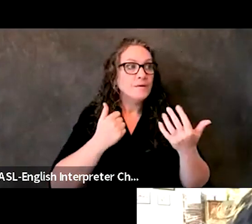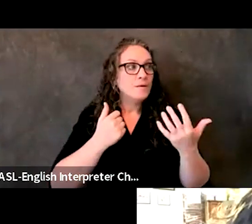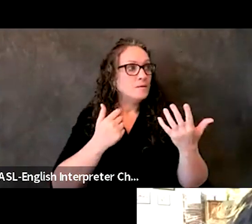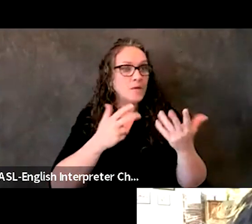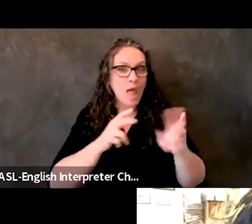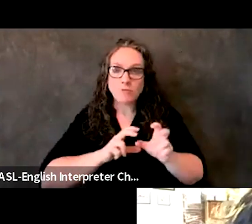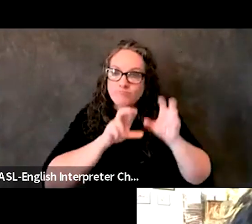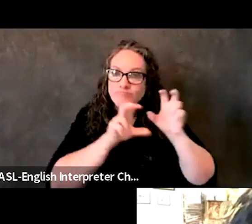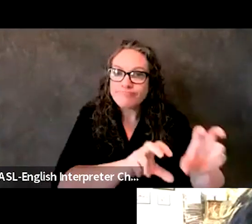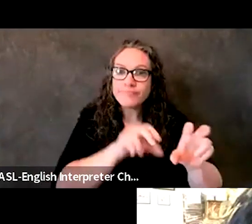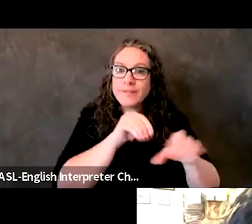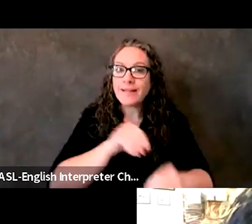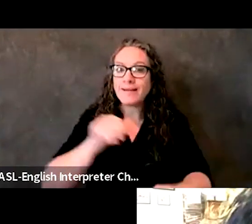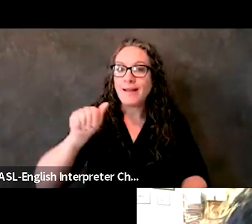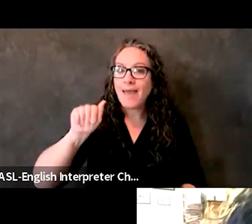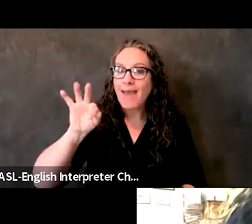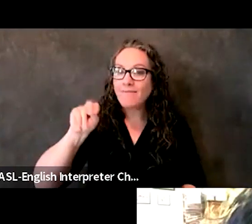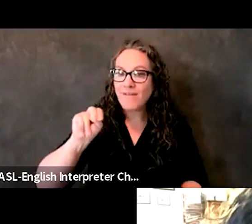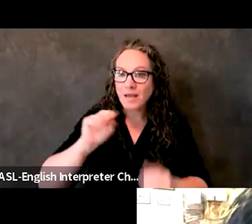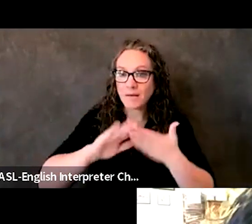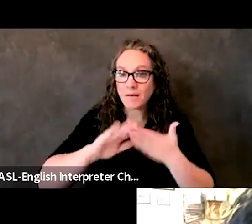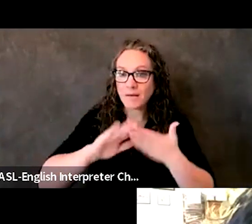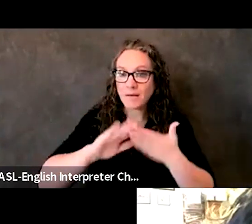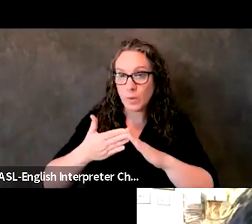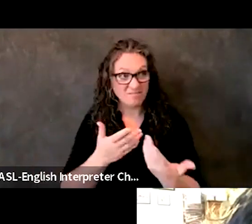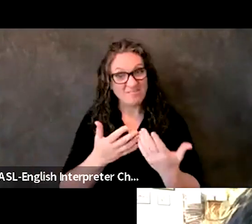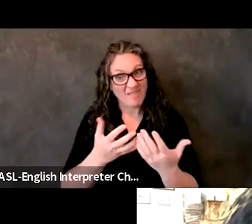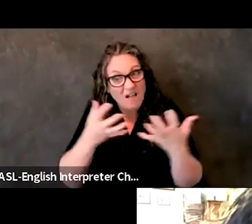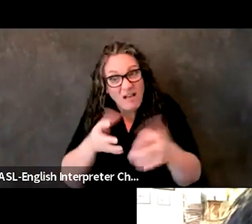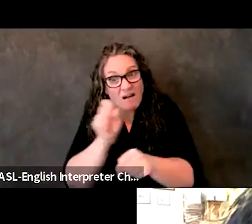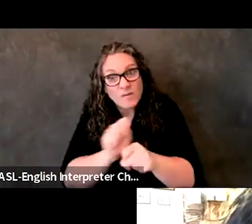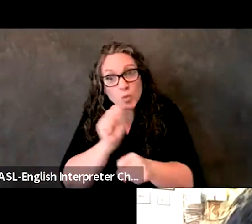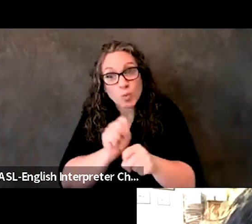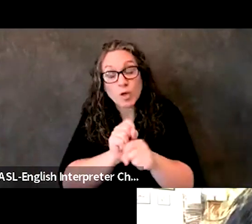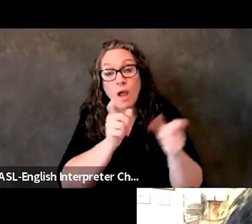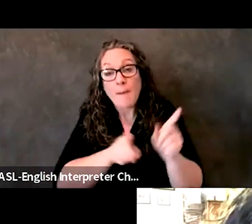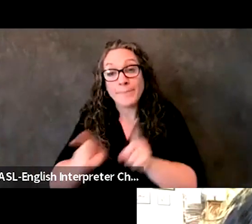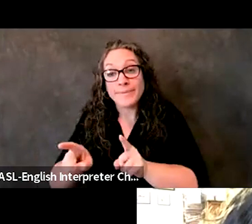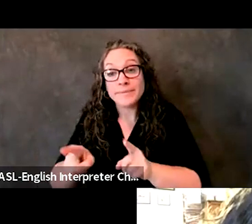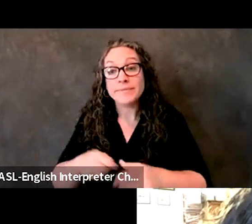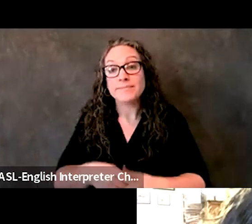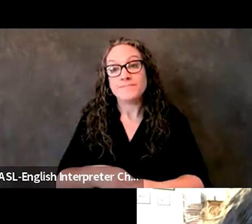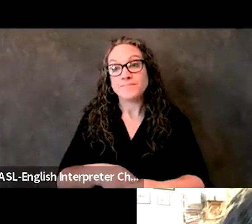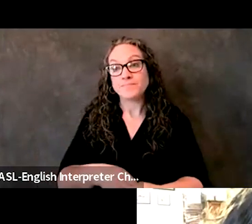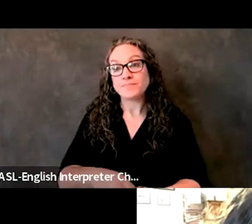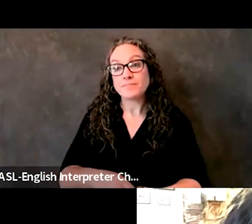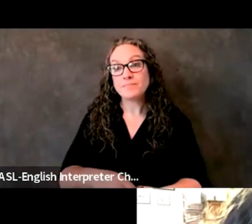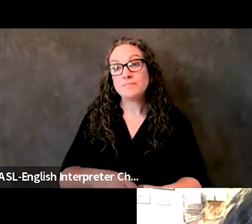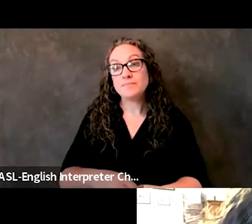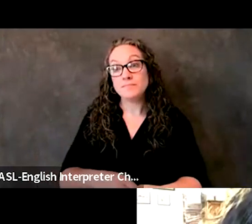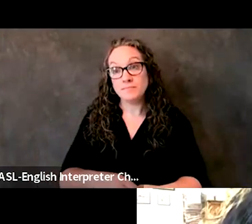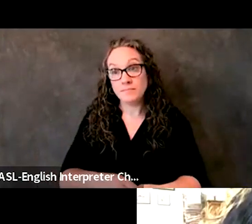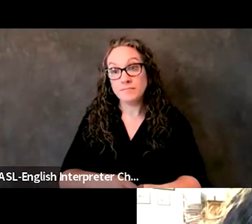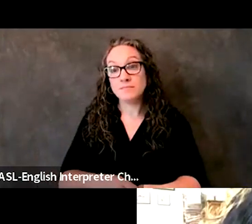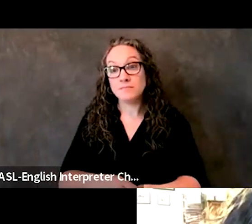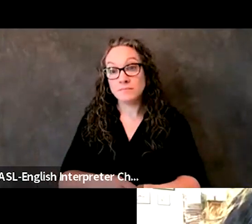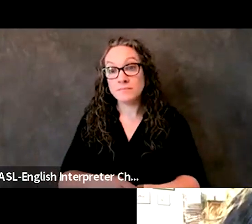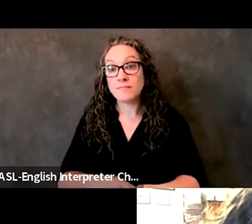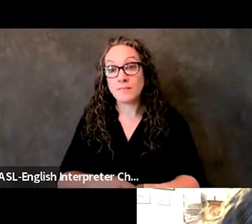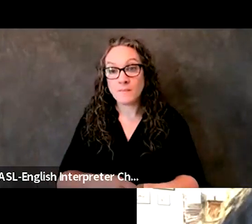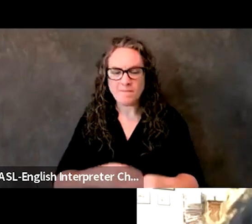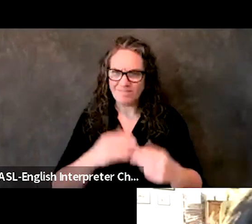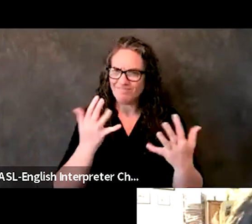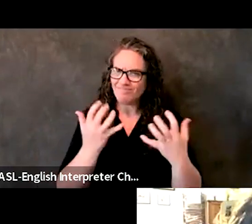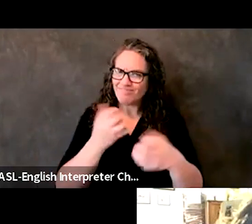AFN community. And there is a lot of work to do on that side, right? Uh, so you want to make sure that you reach